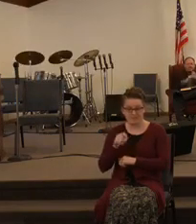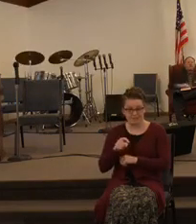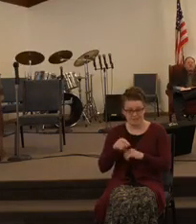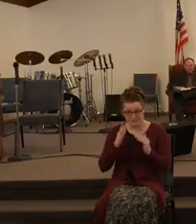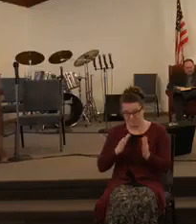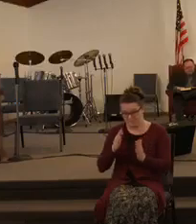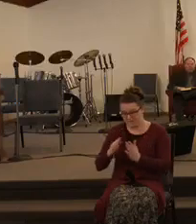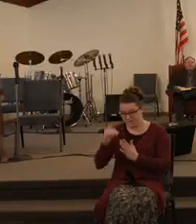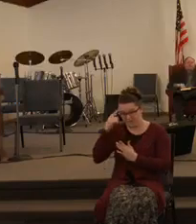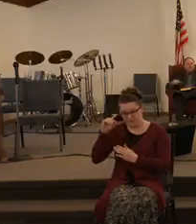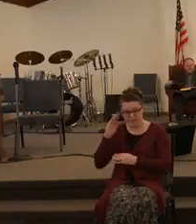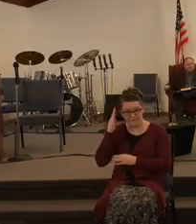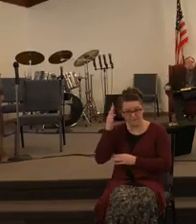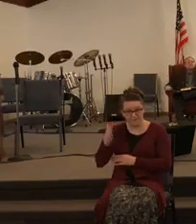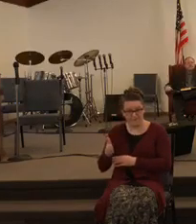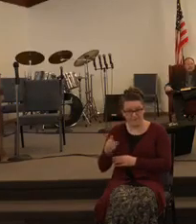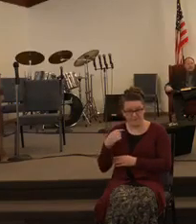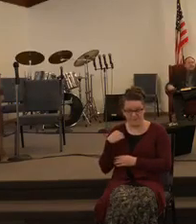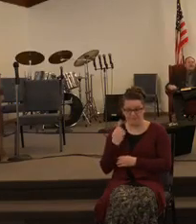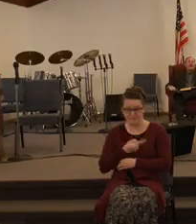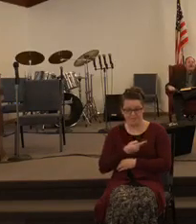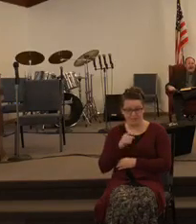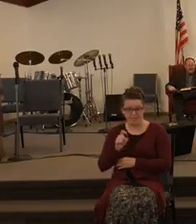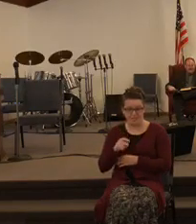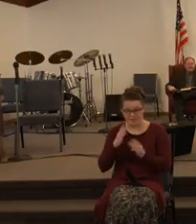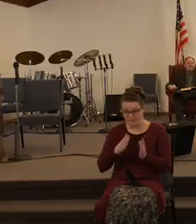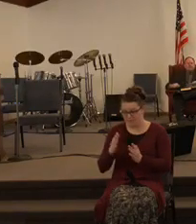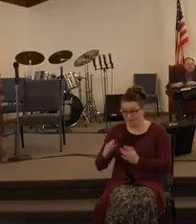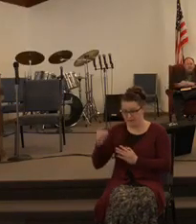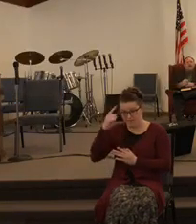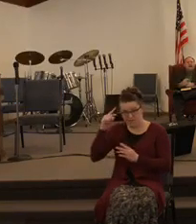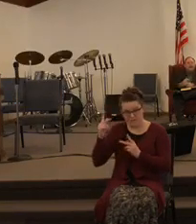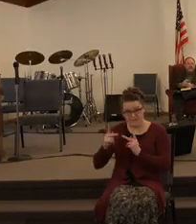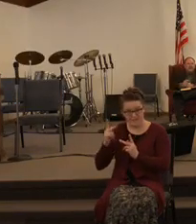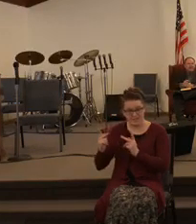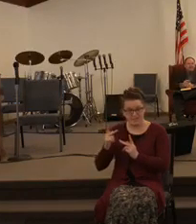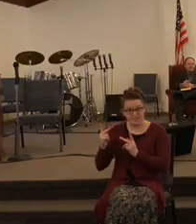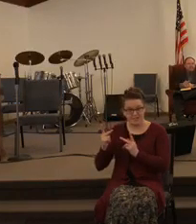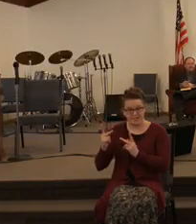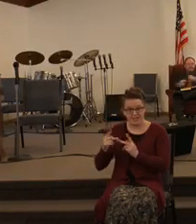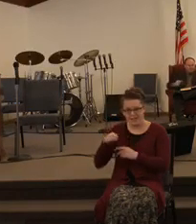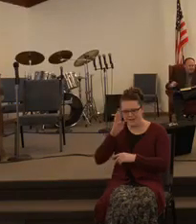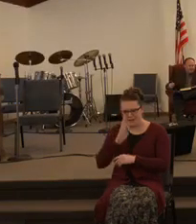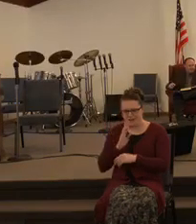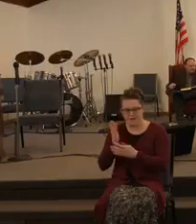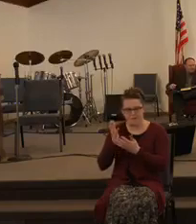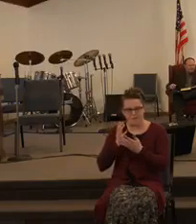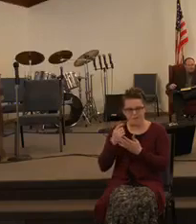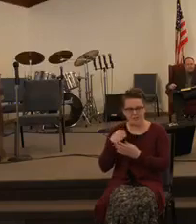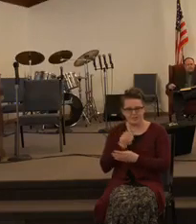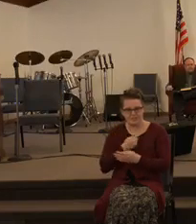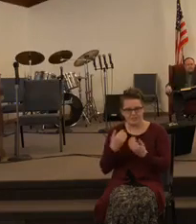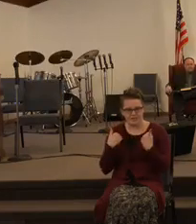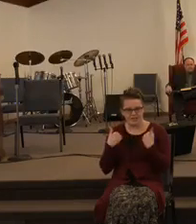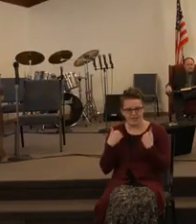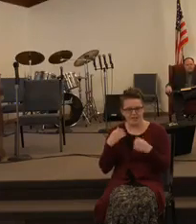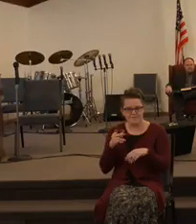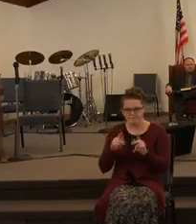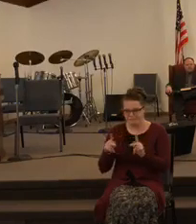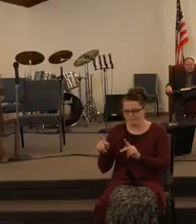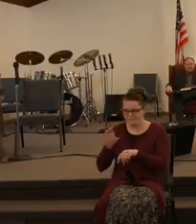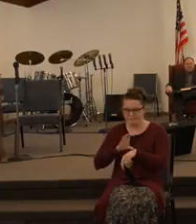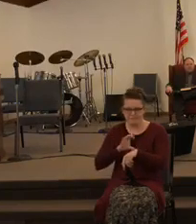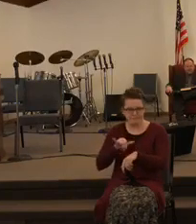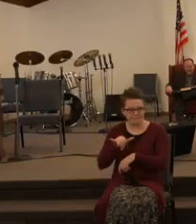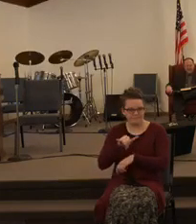our future. We need to prepare for the victory that God wants us to have as a people and as a church. We just need to make